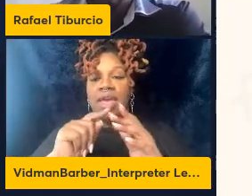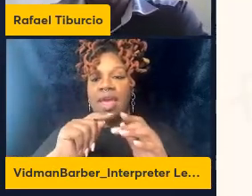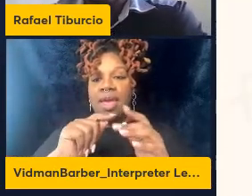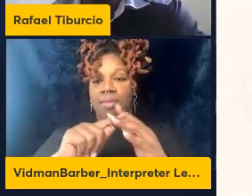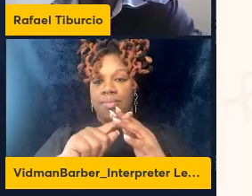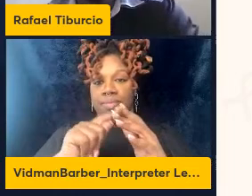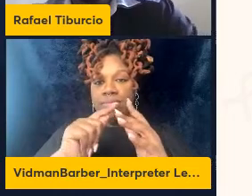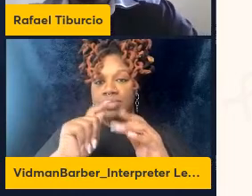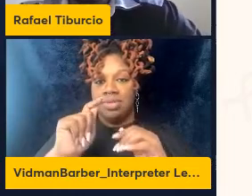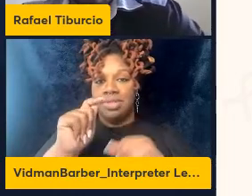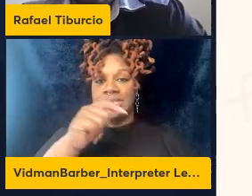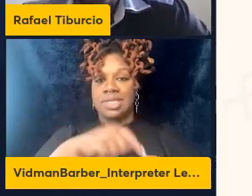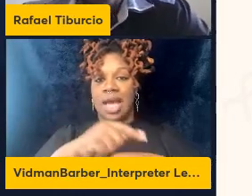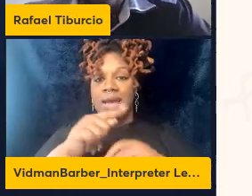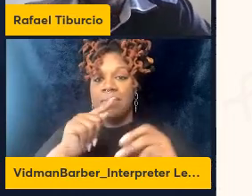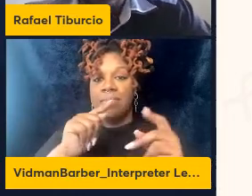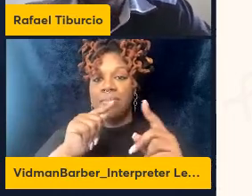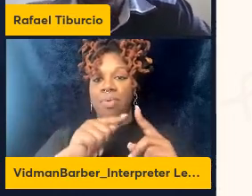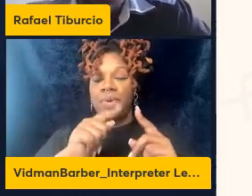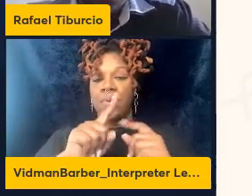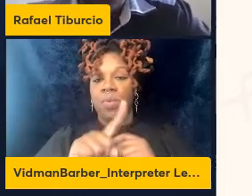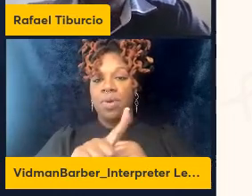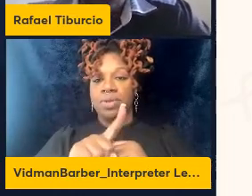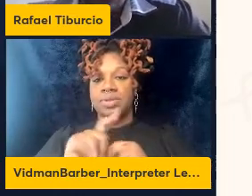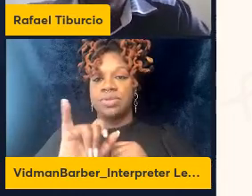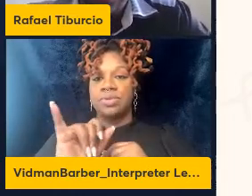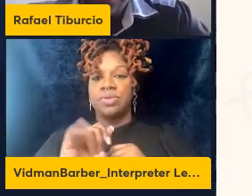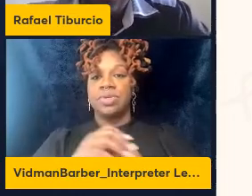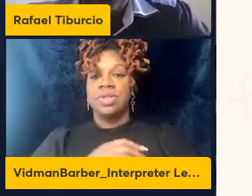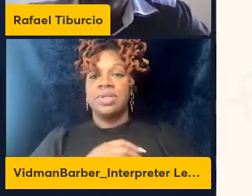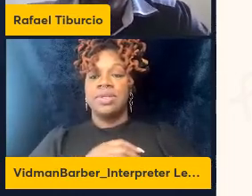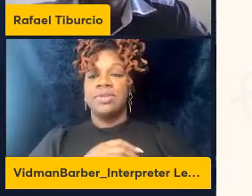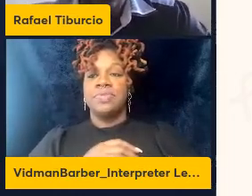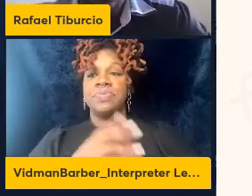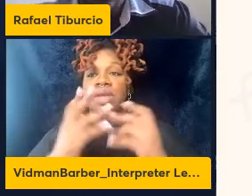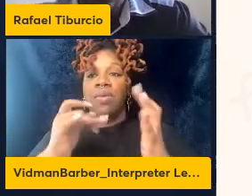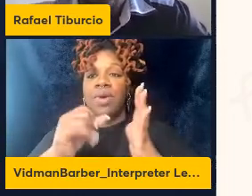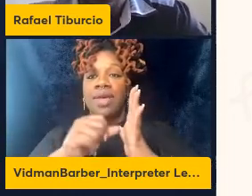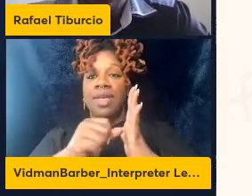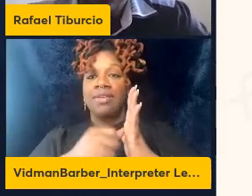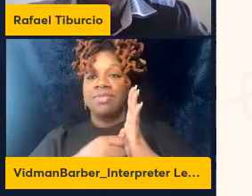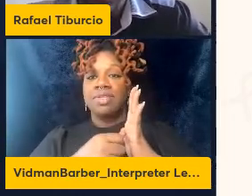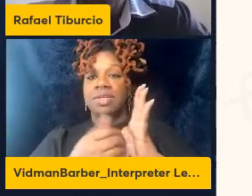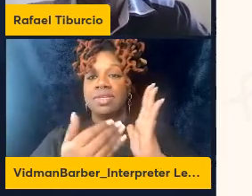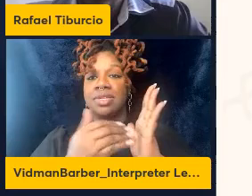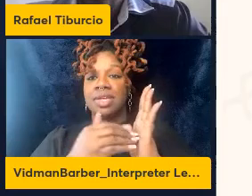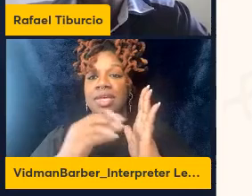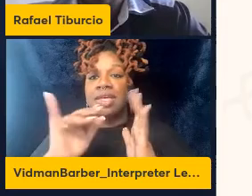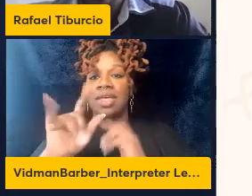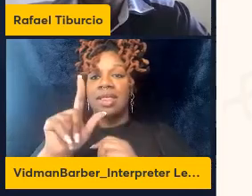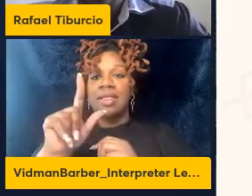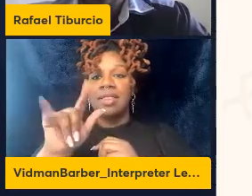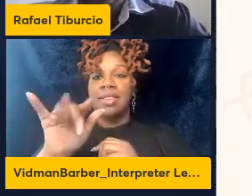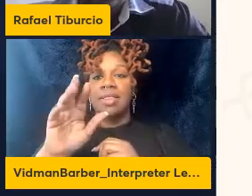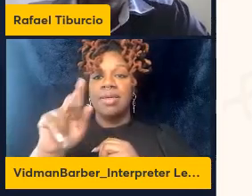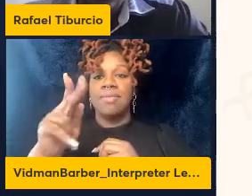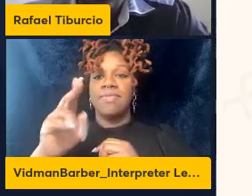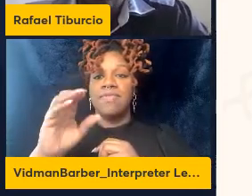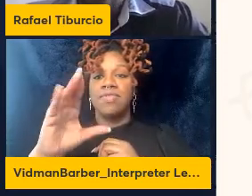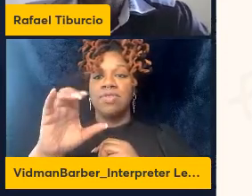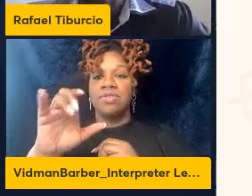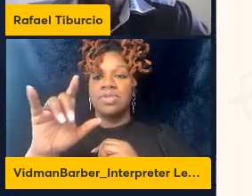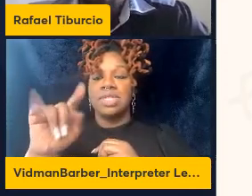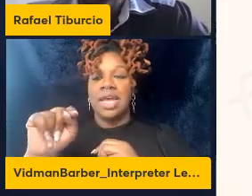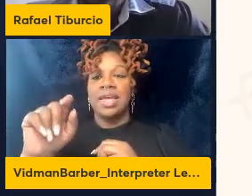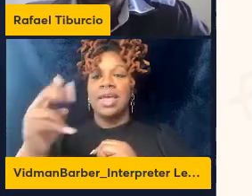so as a take home message I would like to highlight that lymphocyte hyperactivation can be seen